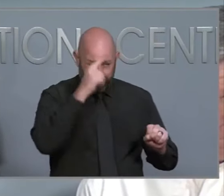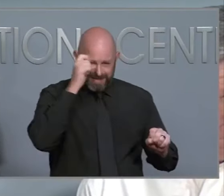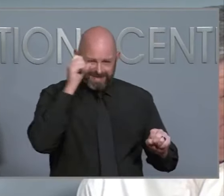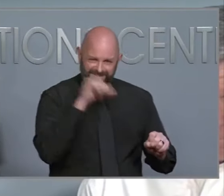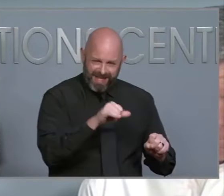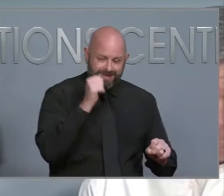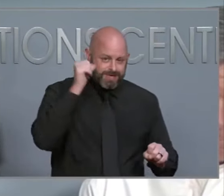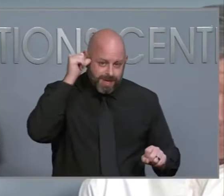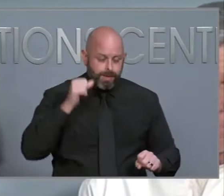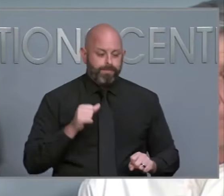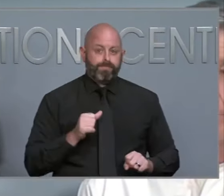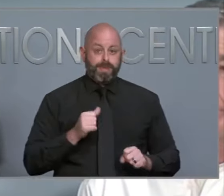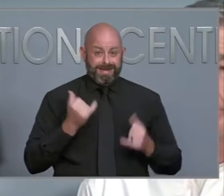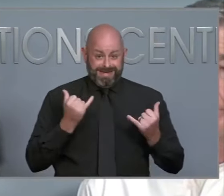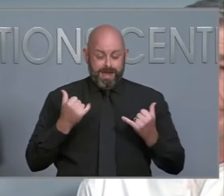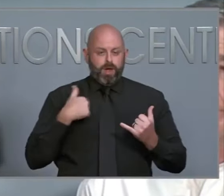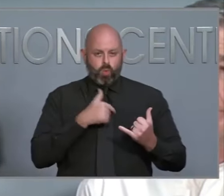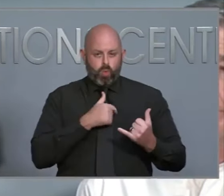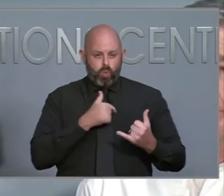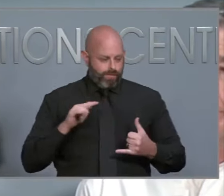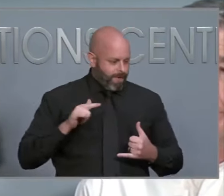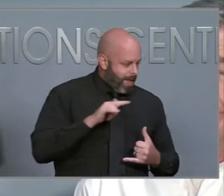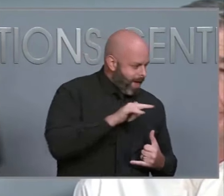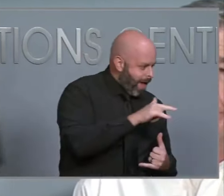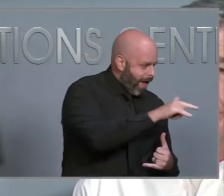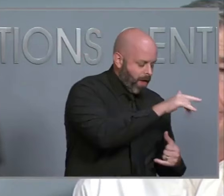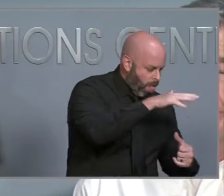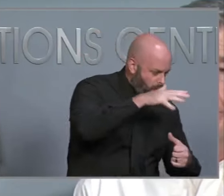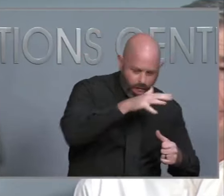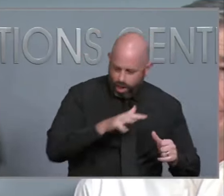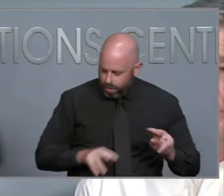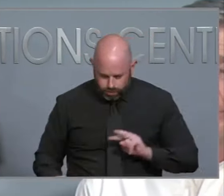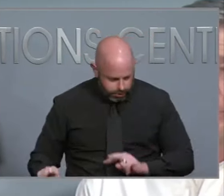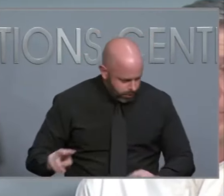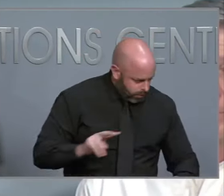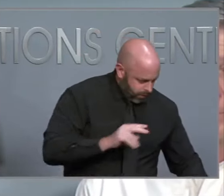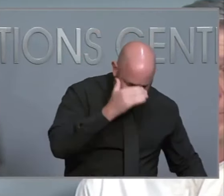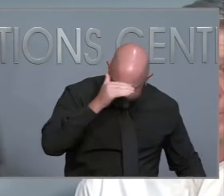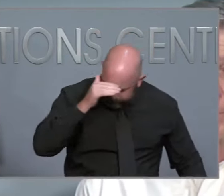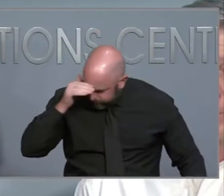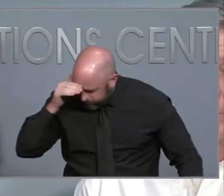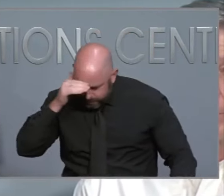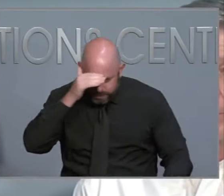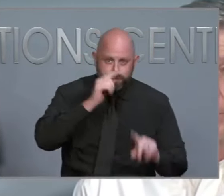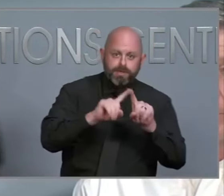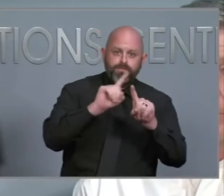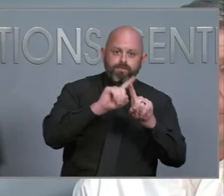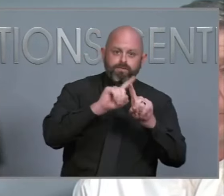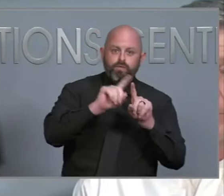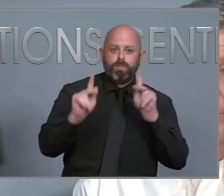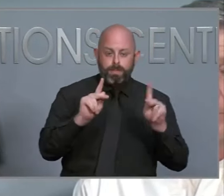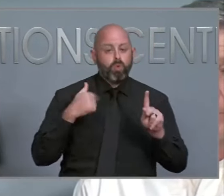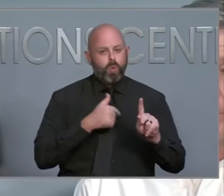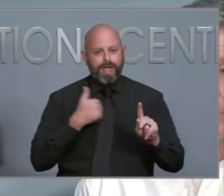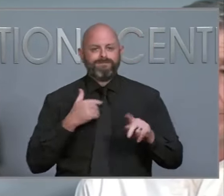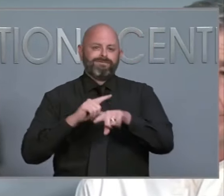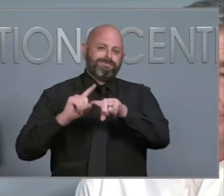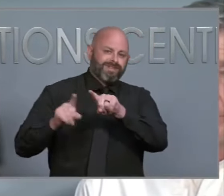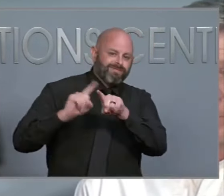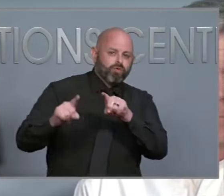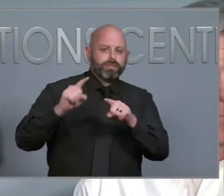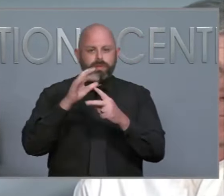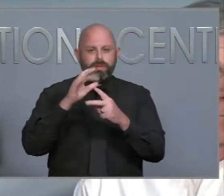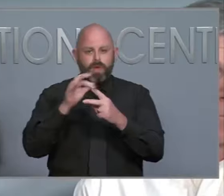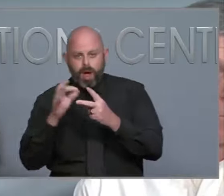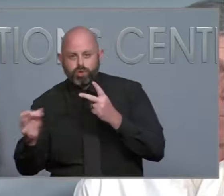needs rescuing, we have the capabilities with our aircraft and our hoist aircraft and medevac to rescue those individuals just